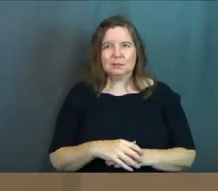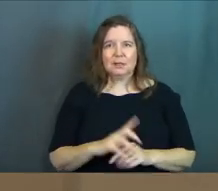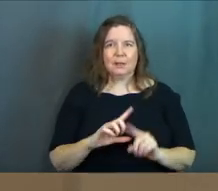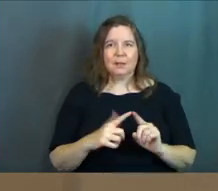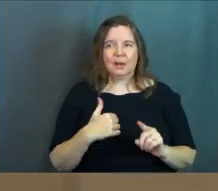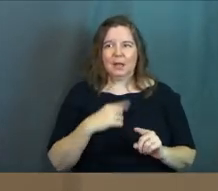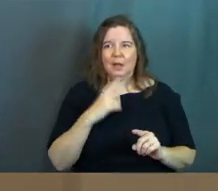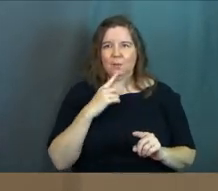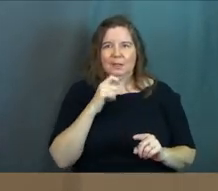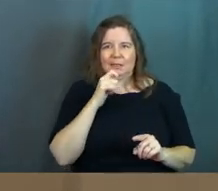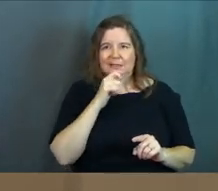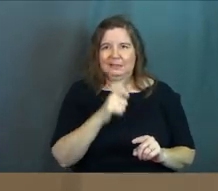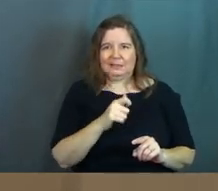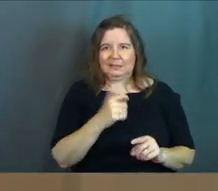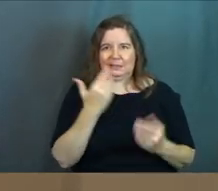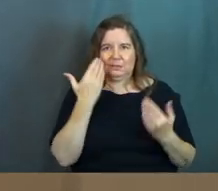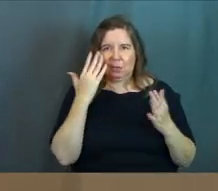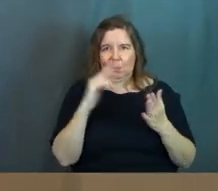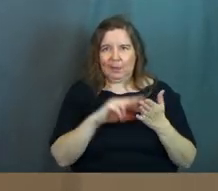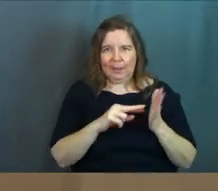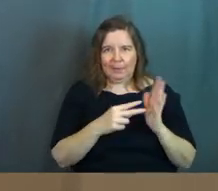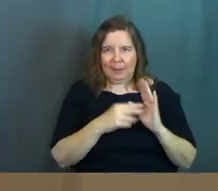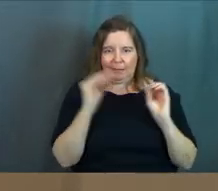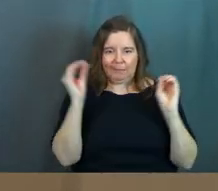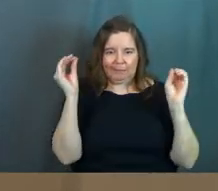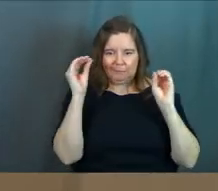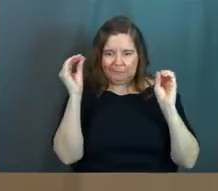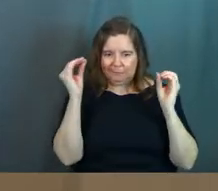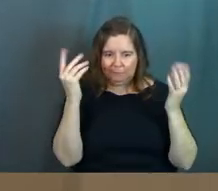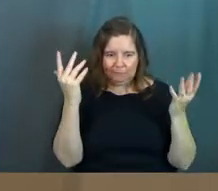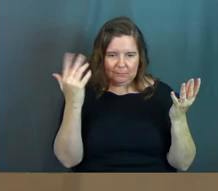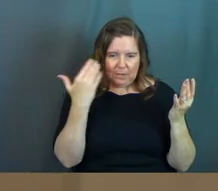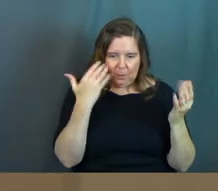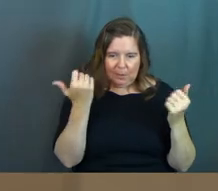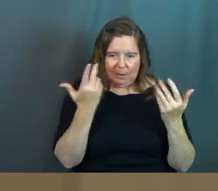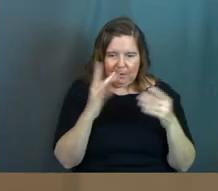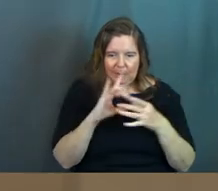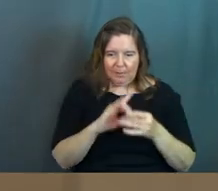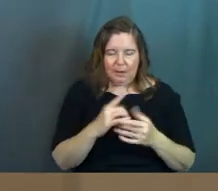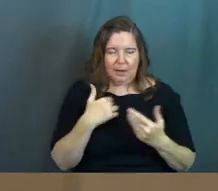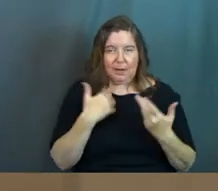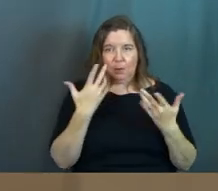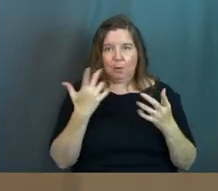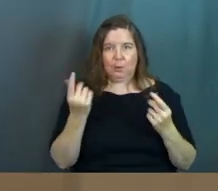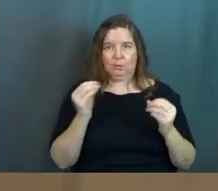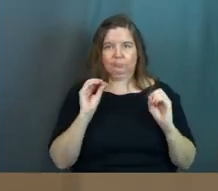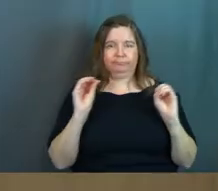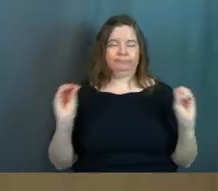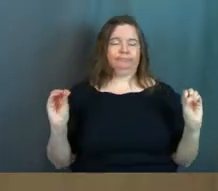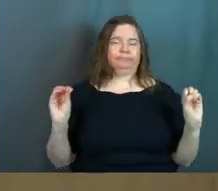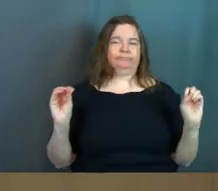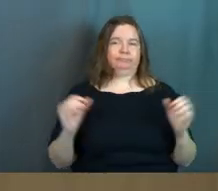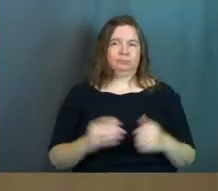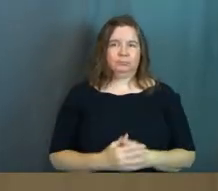But I really didn't. I didn't know what that meant. I didn't know anything about it, and I didn't want anything to do with it.